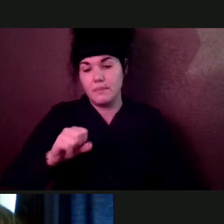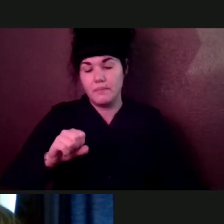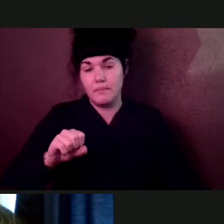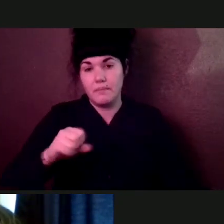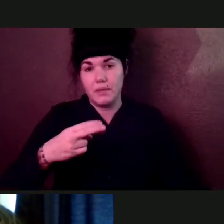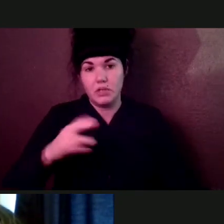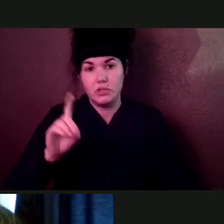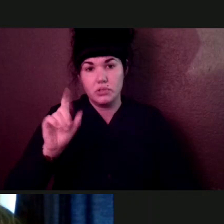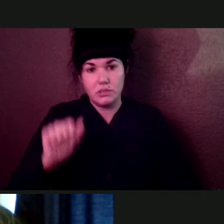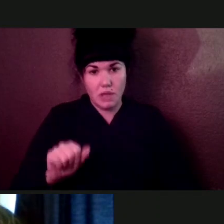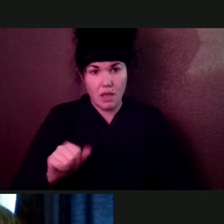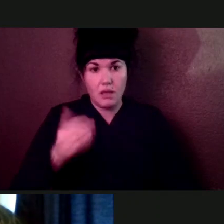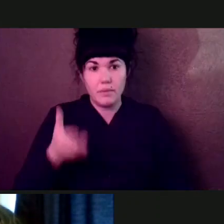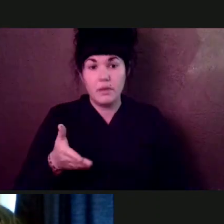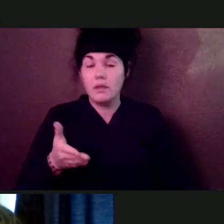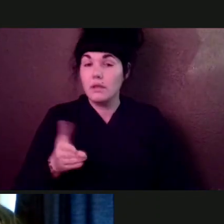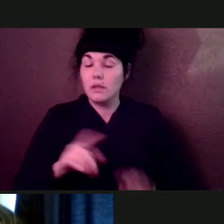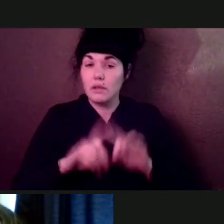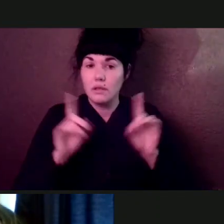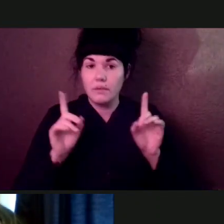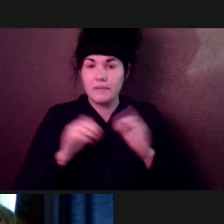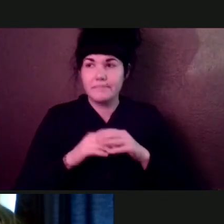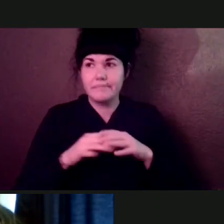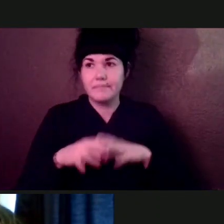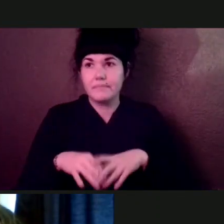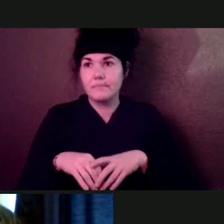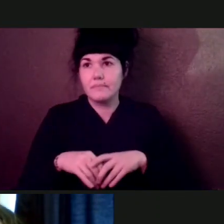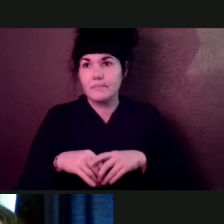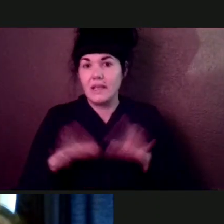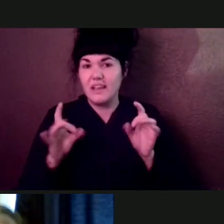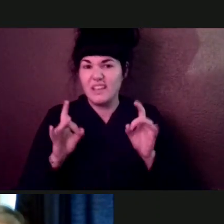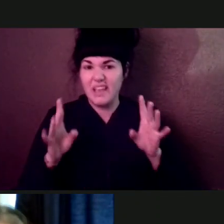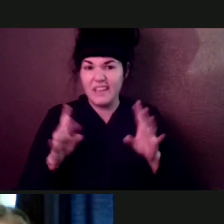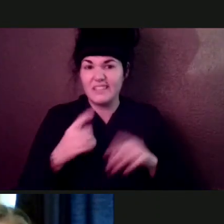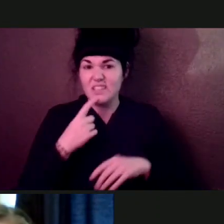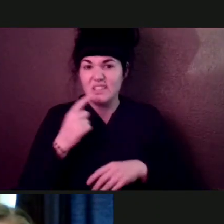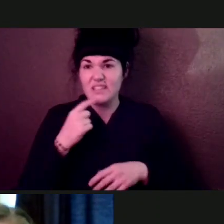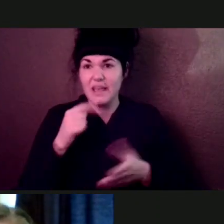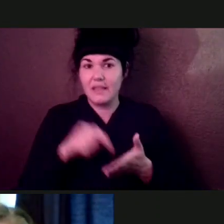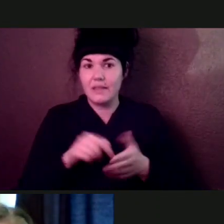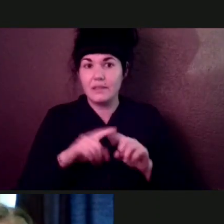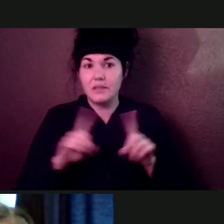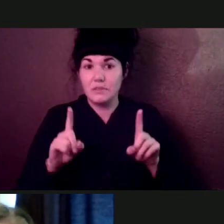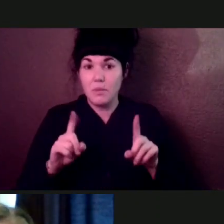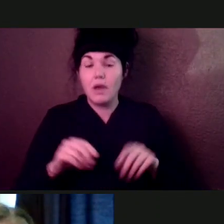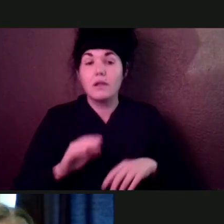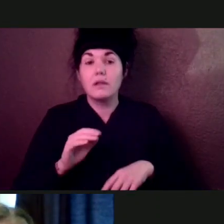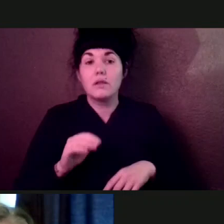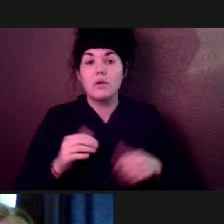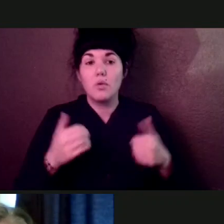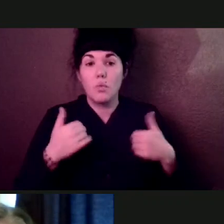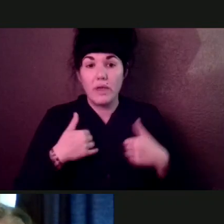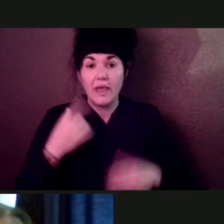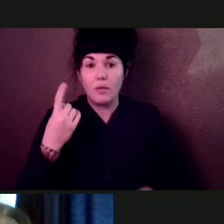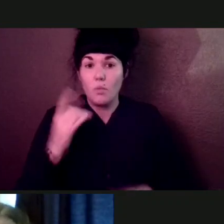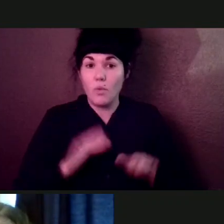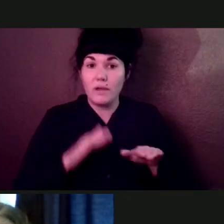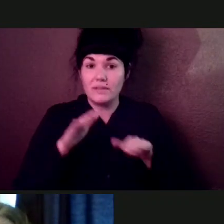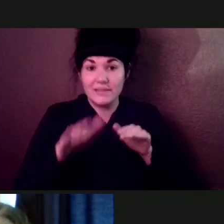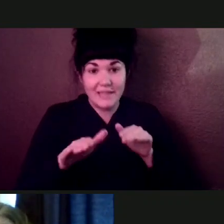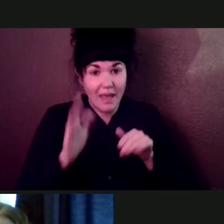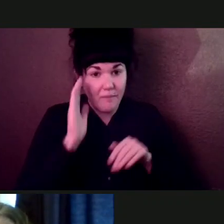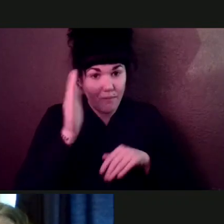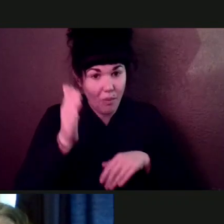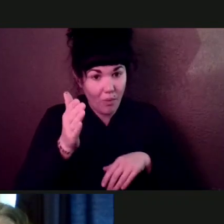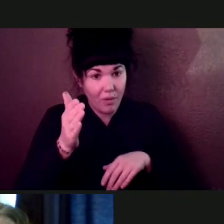analogy, but we remember what there was a step forward at some time, right? I'm not saying the program is going to look like that. I hope it